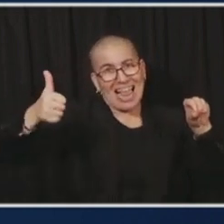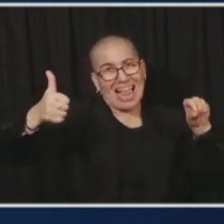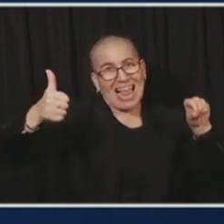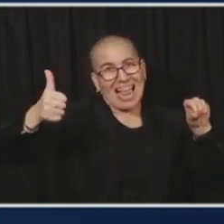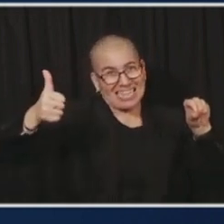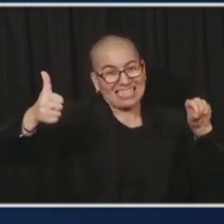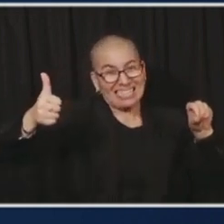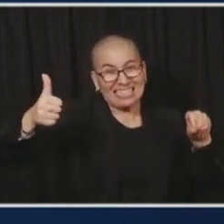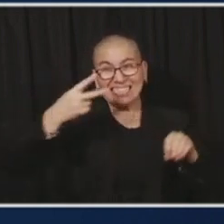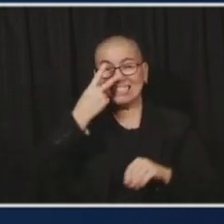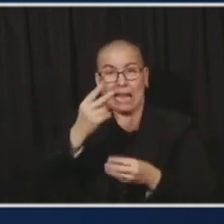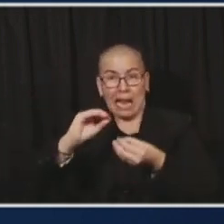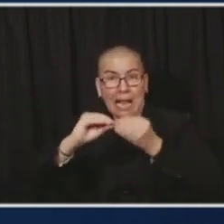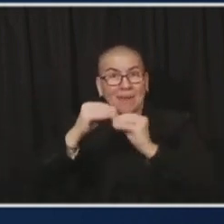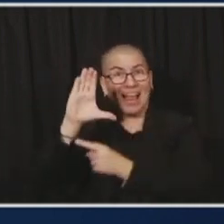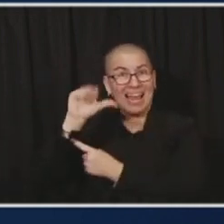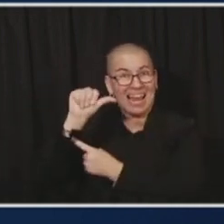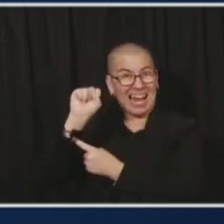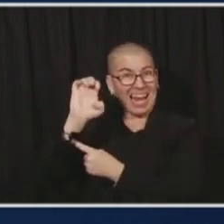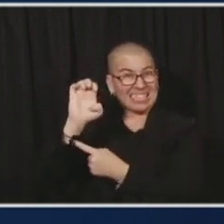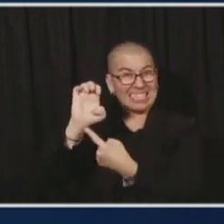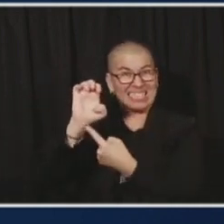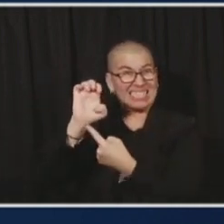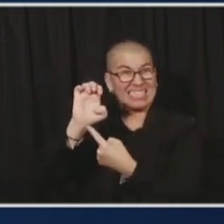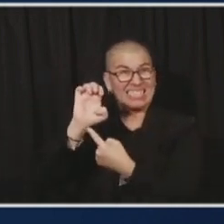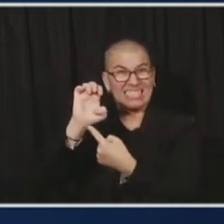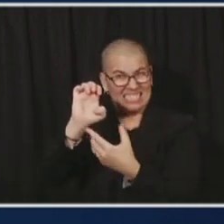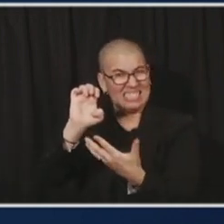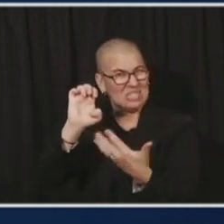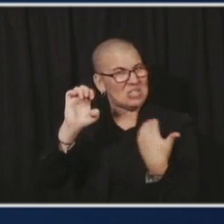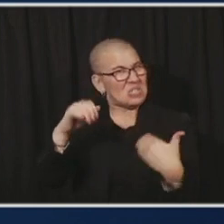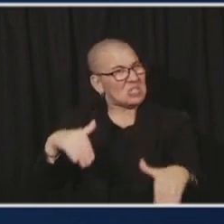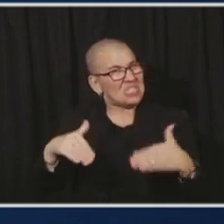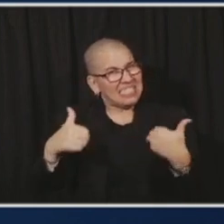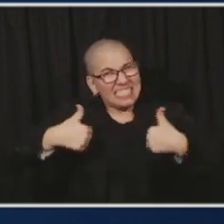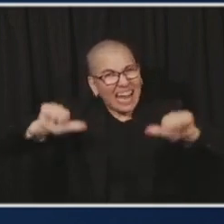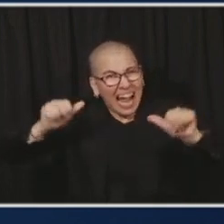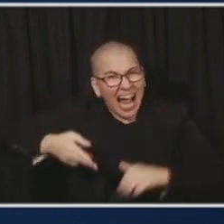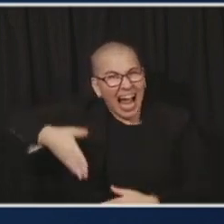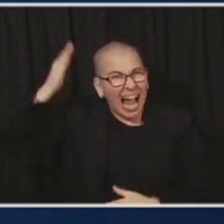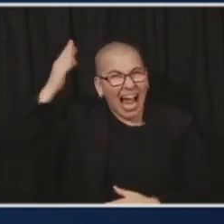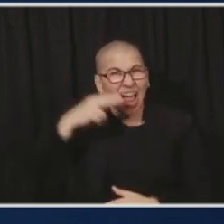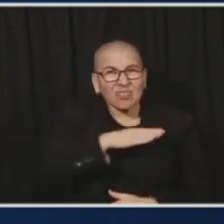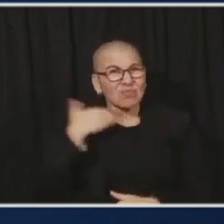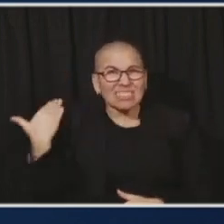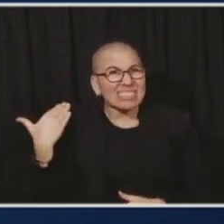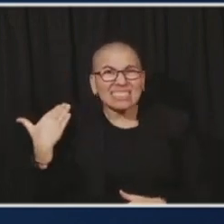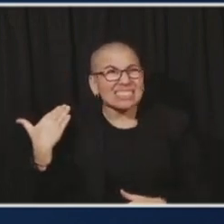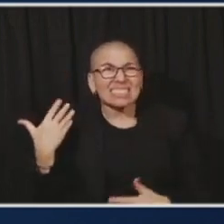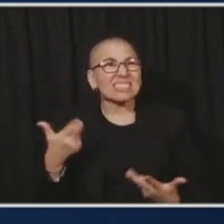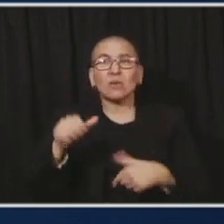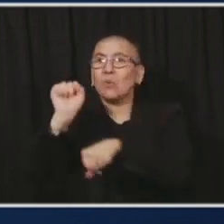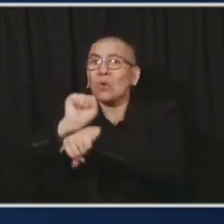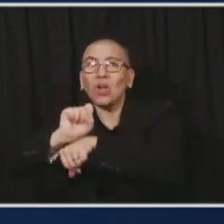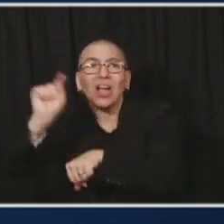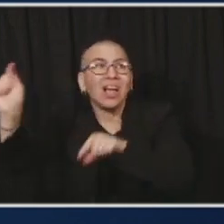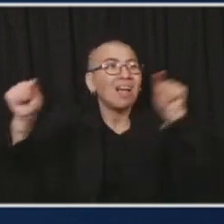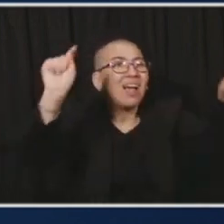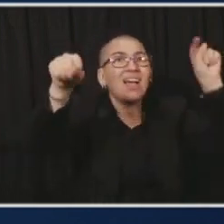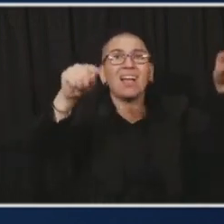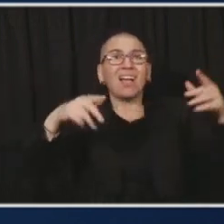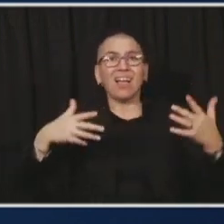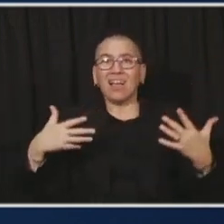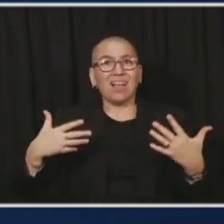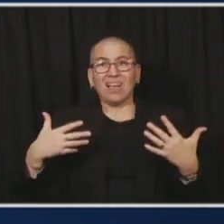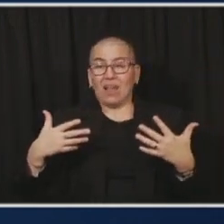out of the high risk category. All the work we did, all the things that the pause did still didn't do it.